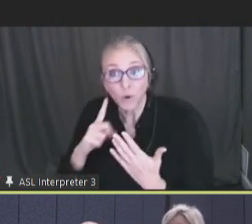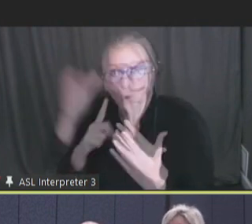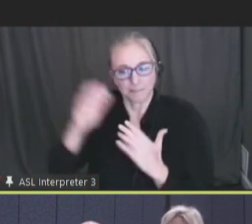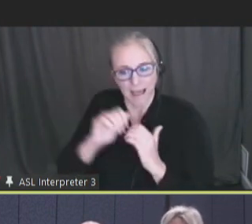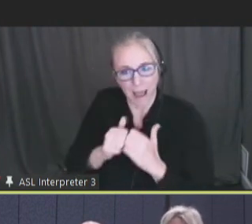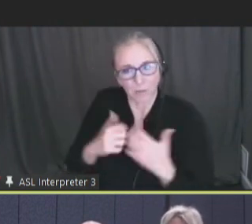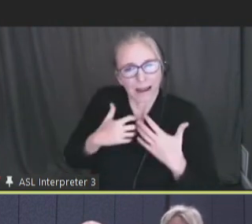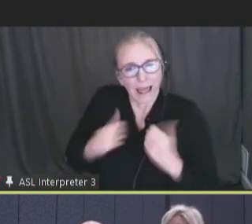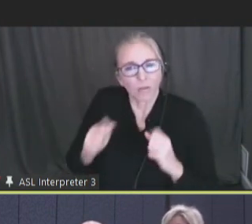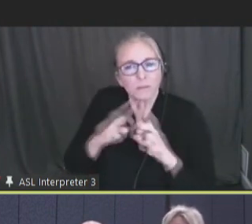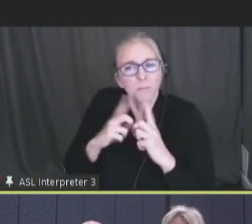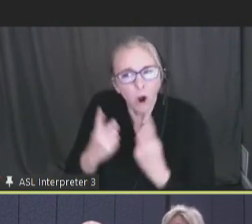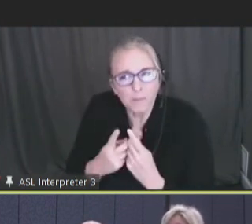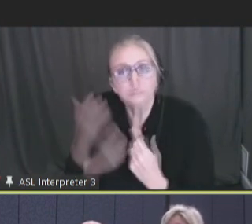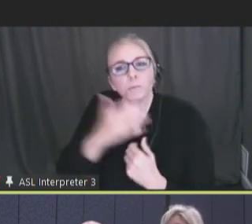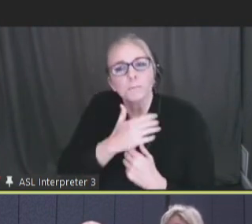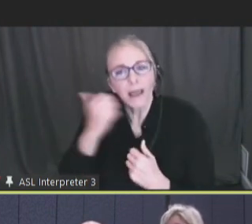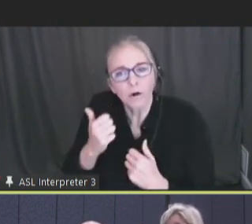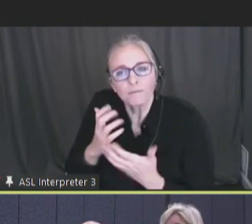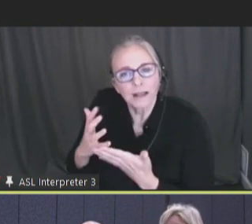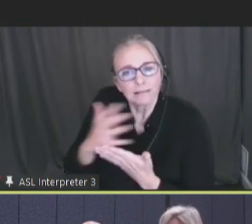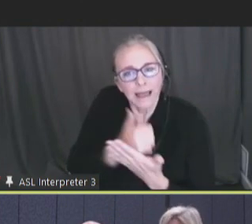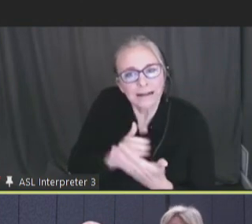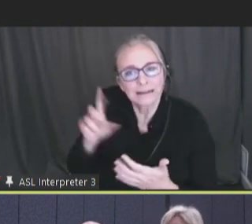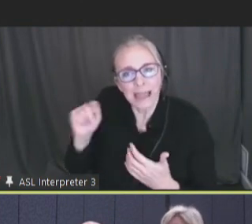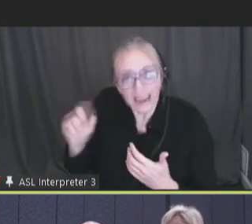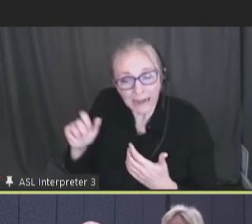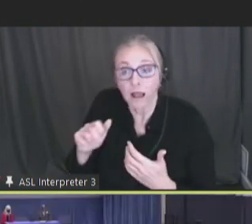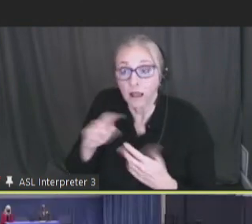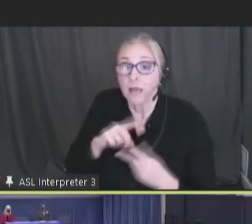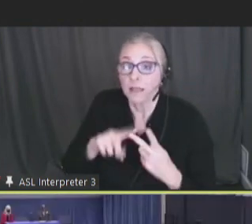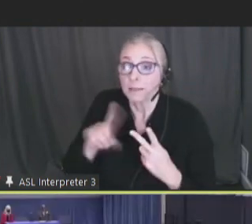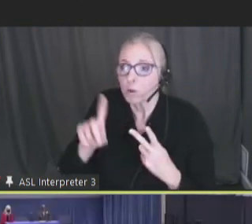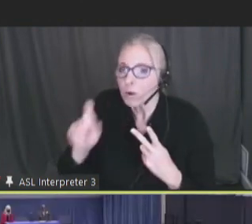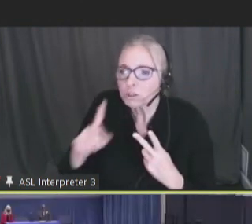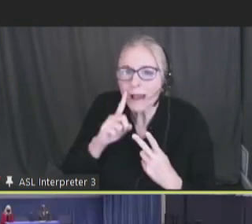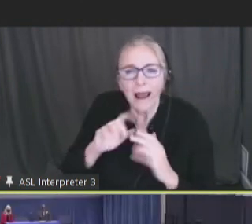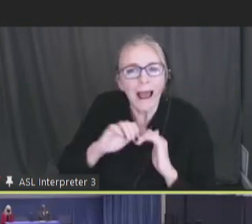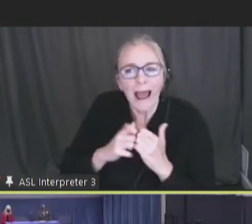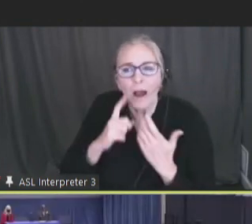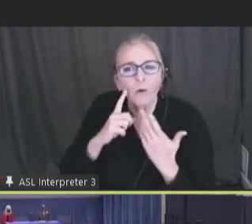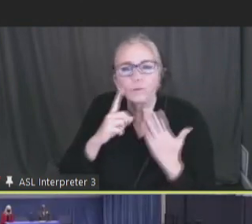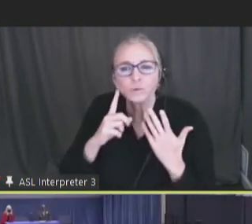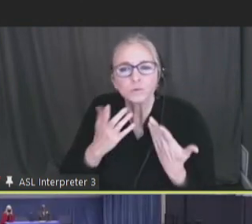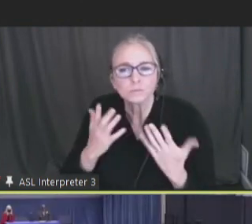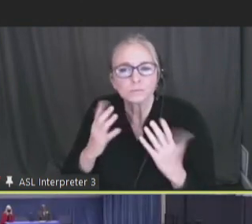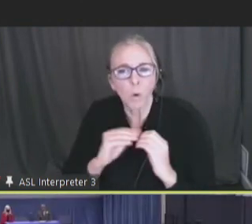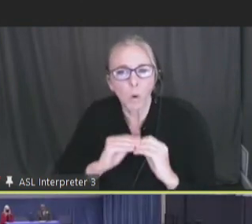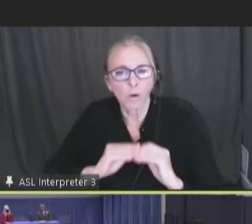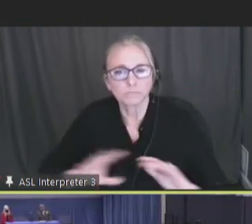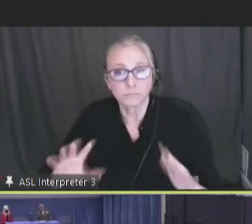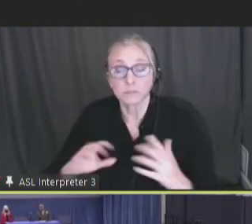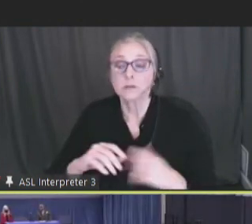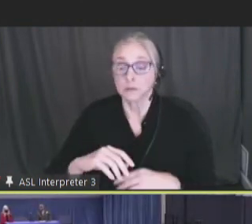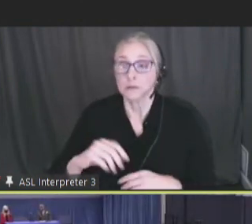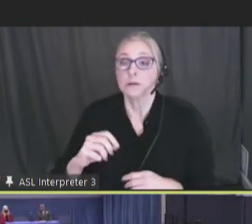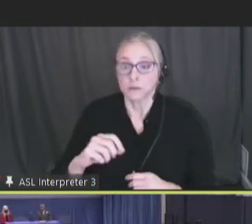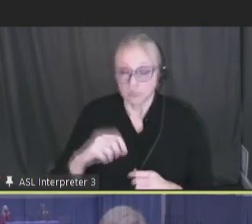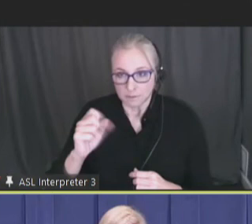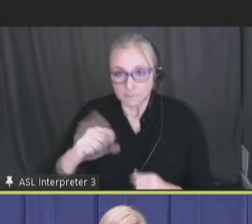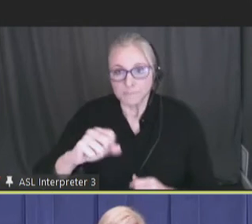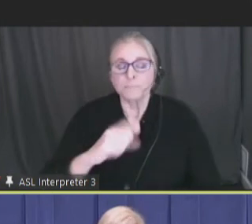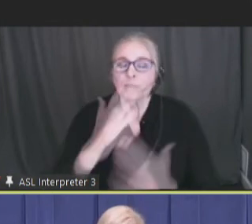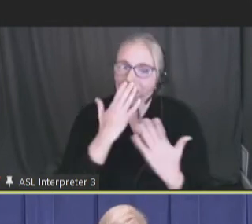departments do a better job of collecting data? And then the question about stratifying if we had to. Thank you. Yeah, thank you for the question